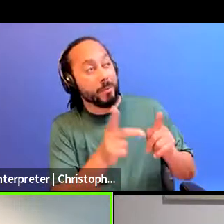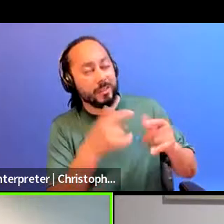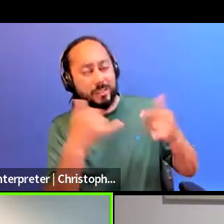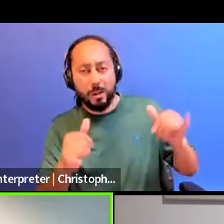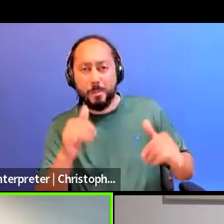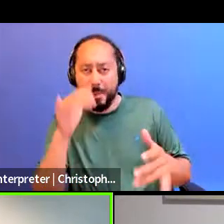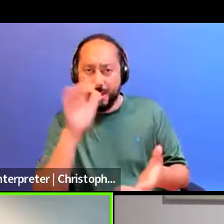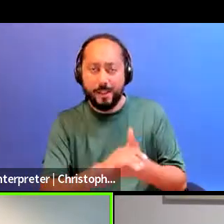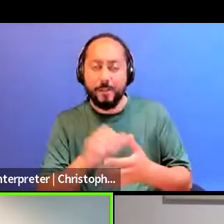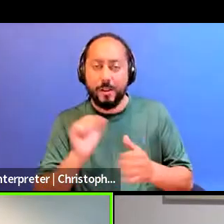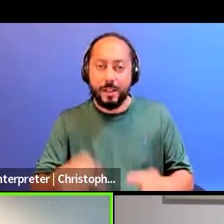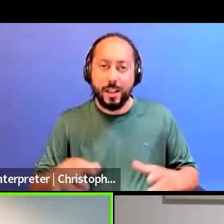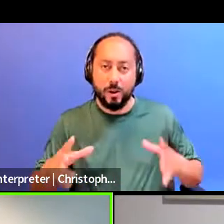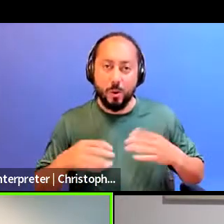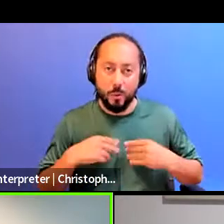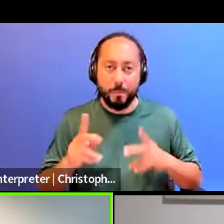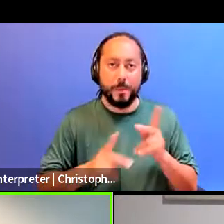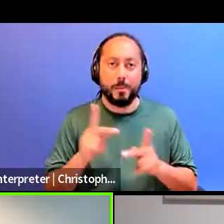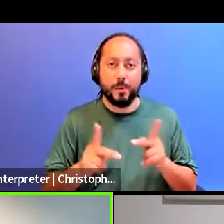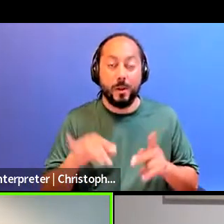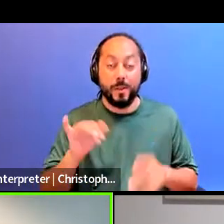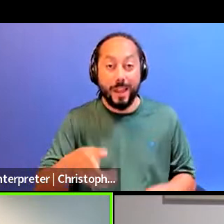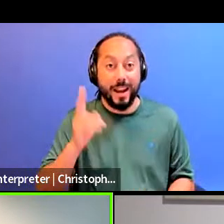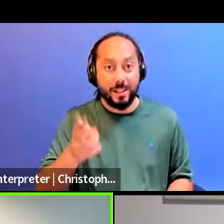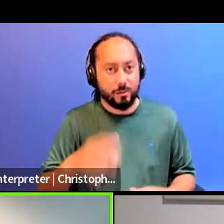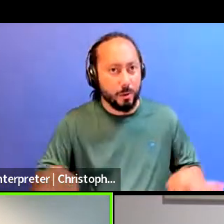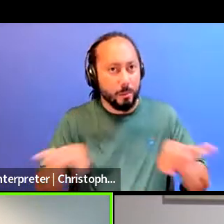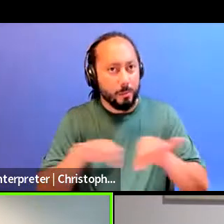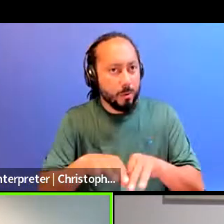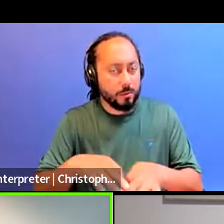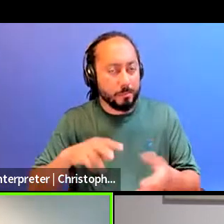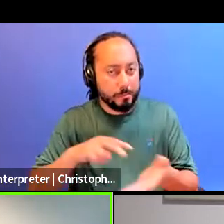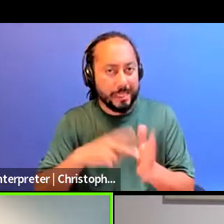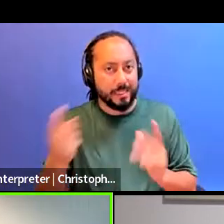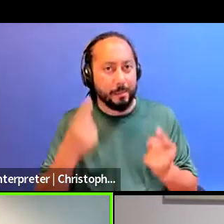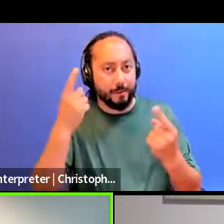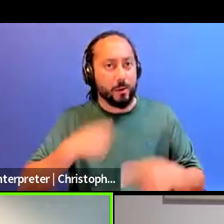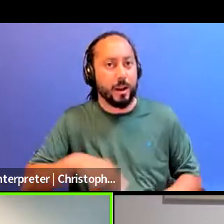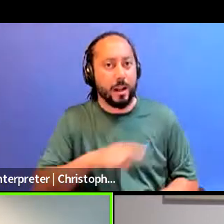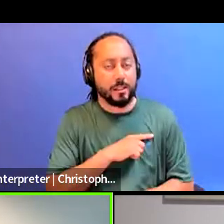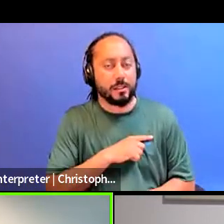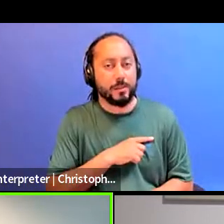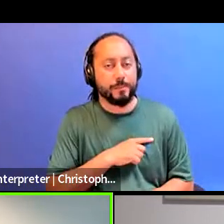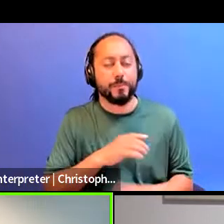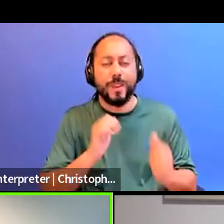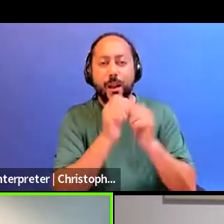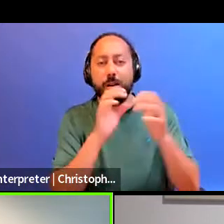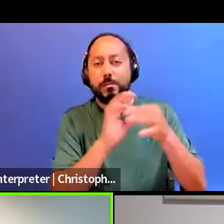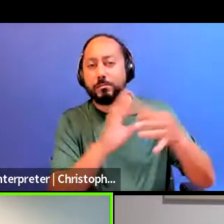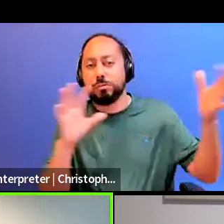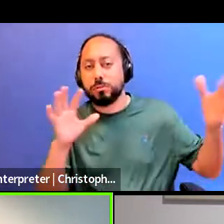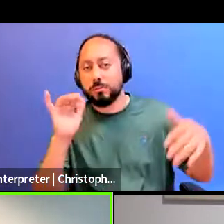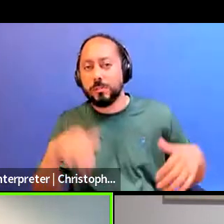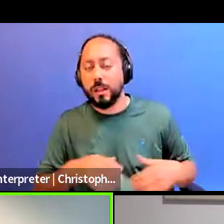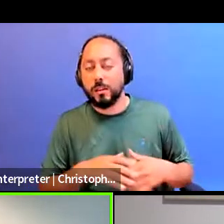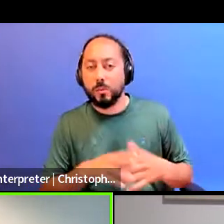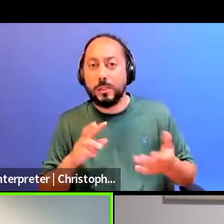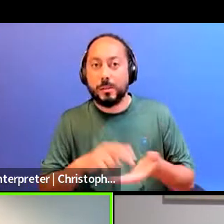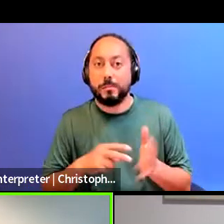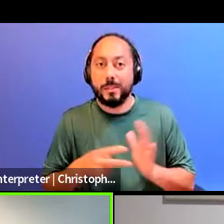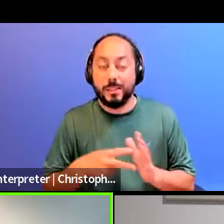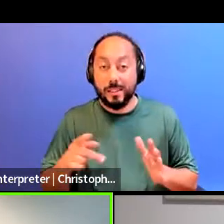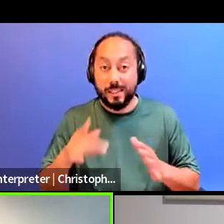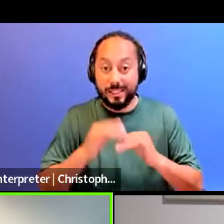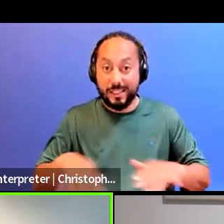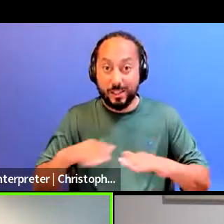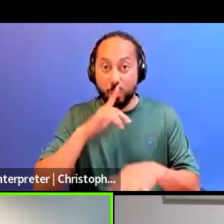these histories mean something to us. So again, trying to undo that. What does it mean to be in a place where the land is stolen? Whose land is it?